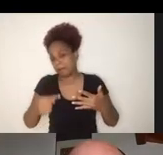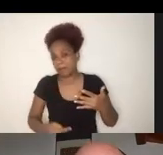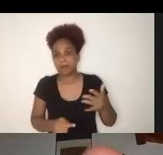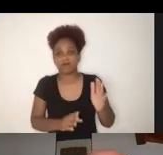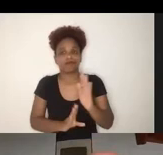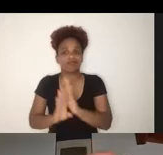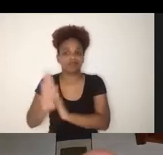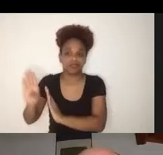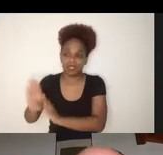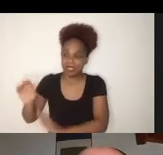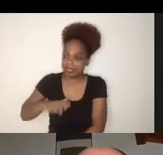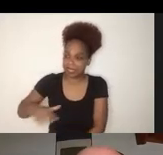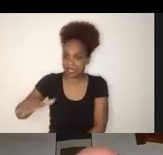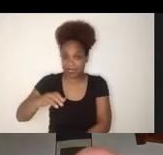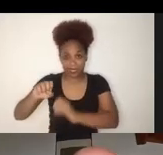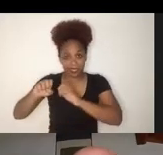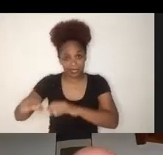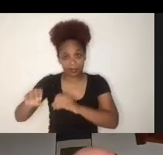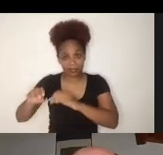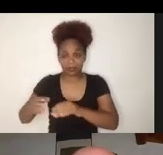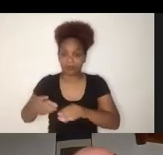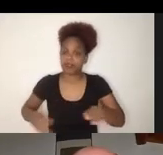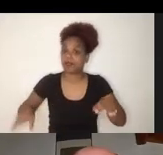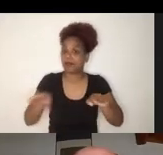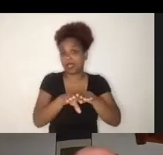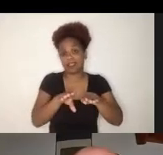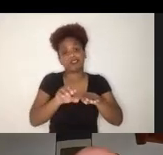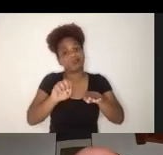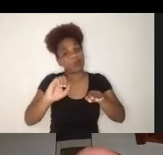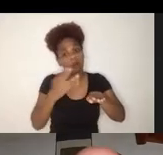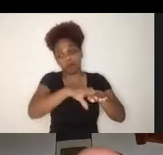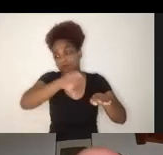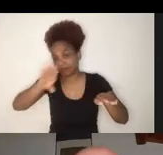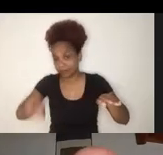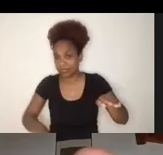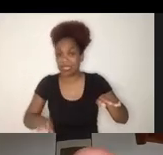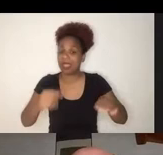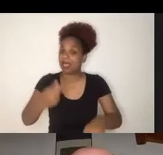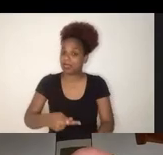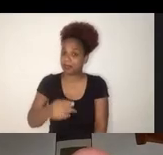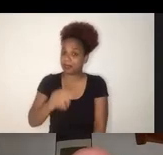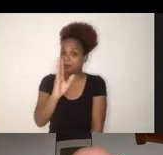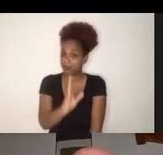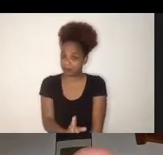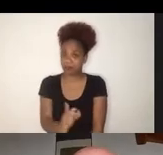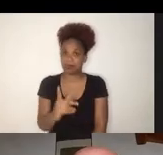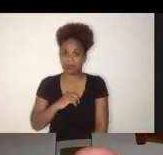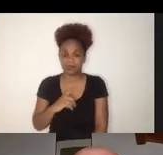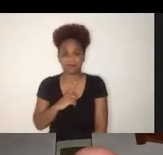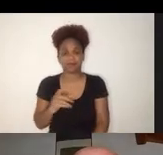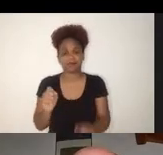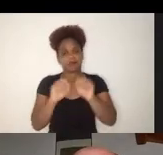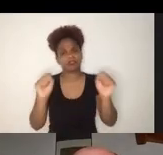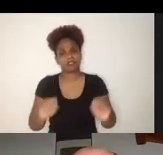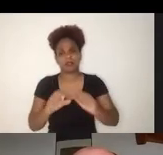And in Brazil, this is very pronounced. You have an education system, which is hugely unequal. And the crisis